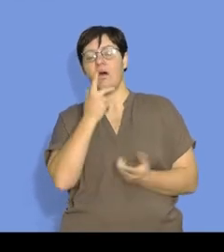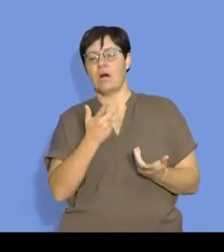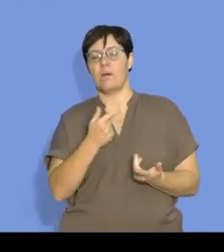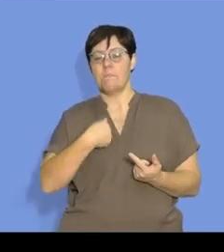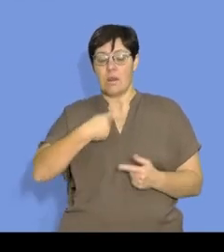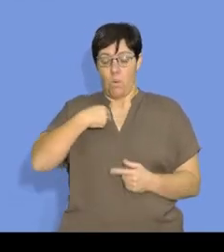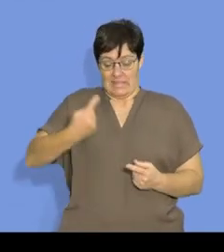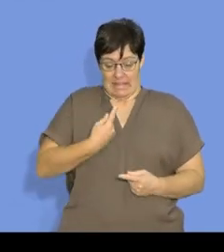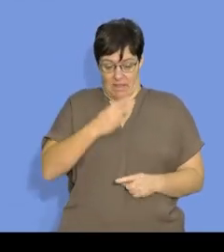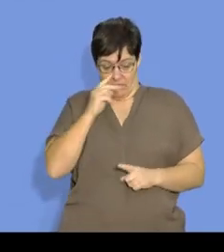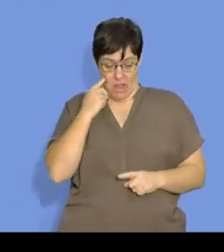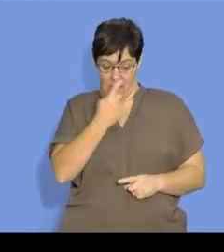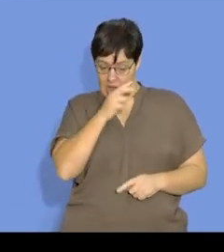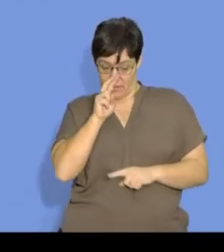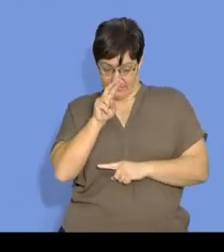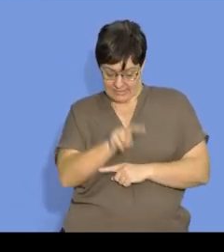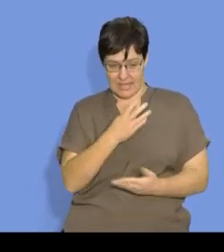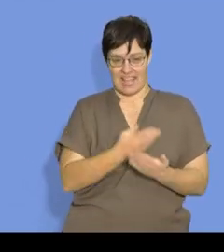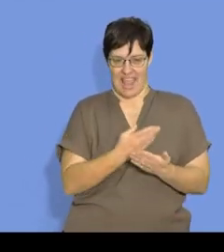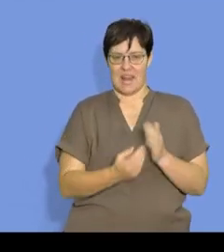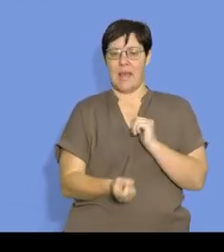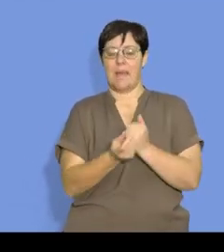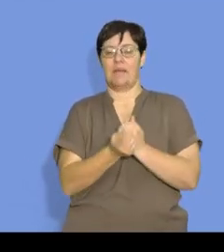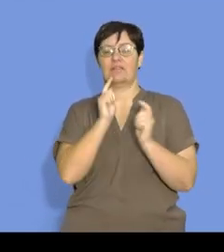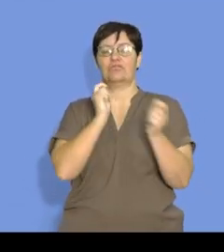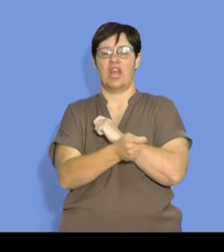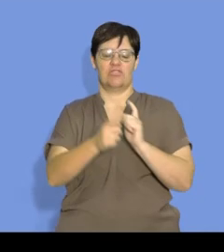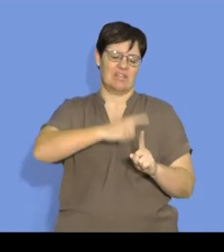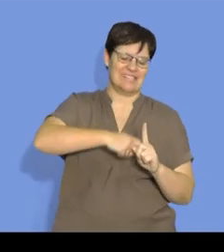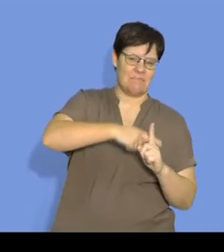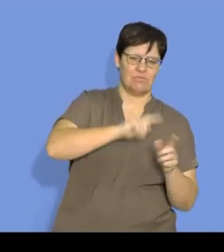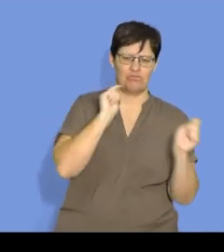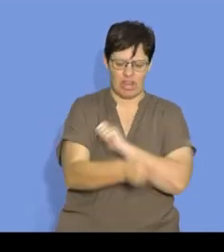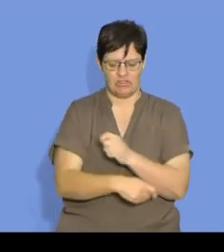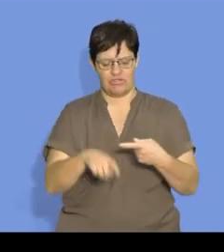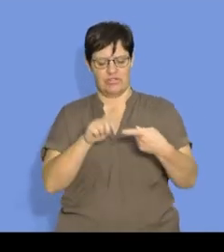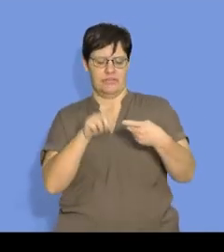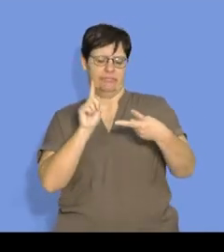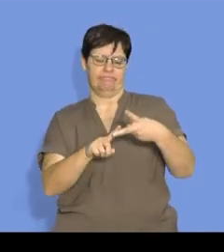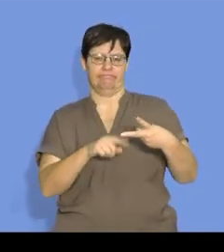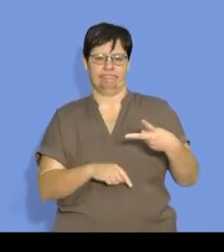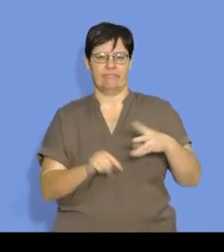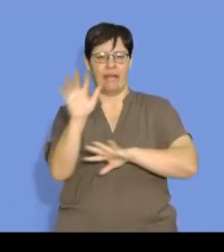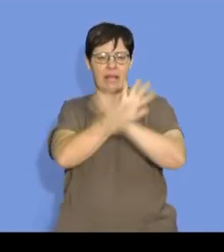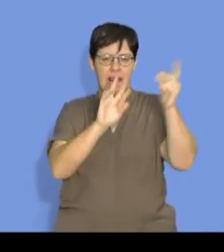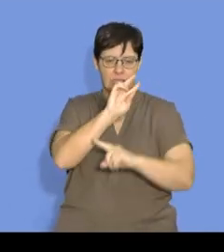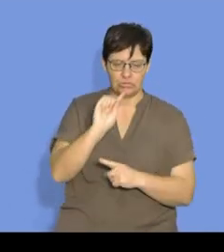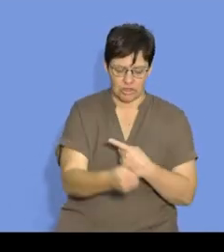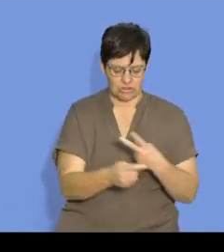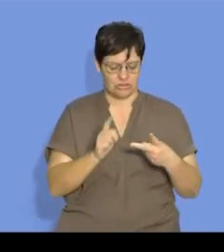we can observe, what we can see, the changes in temperatures, the changes in color.